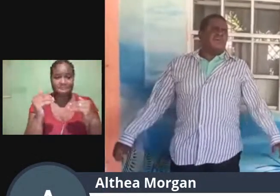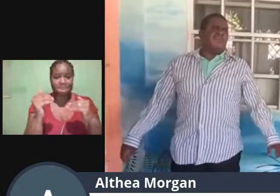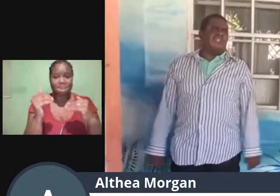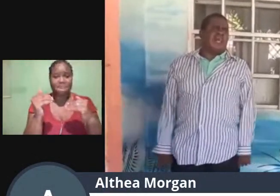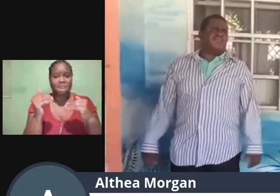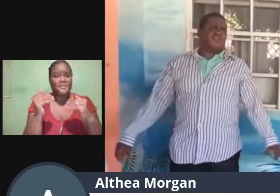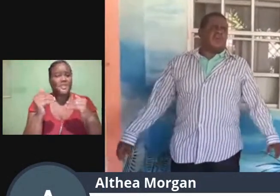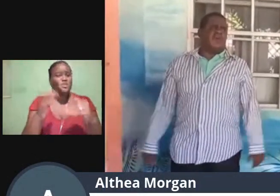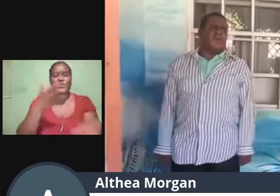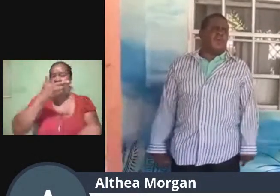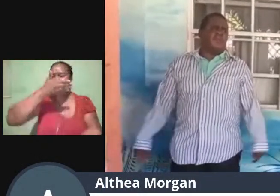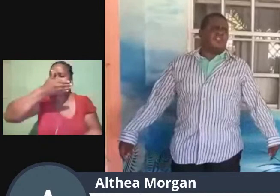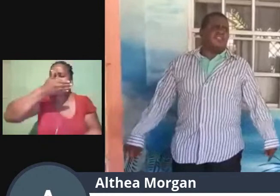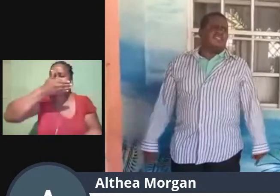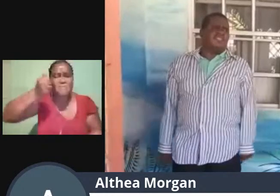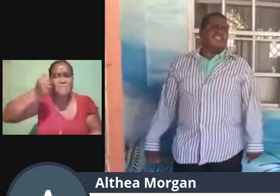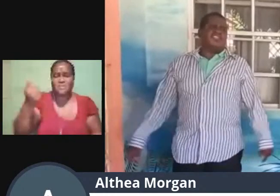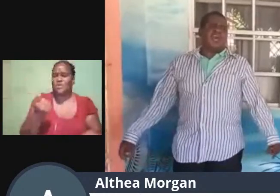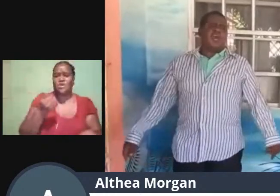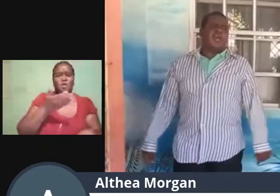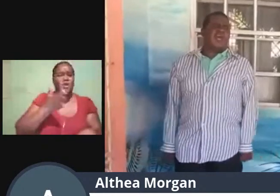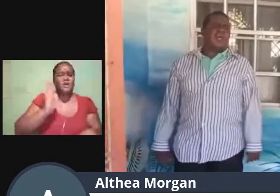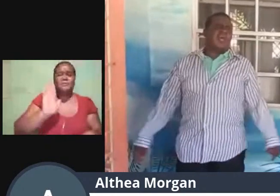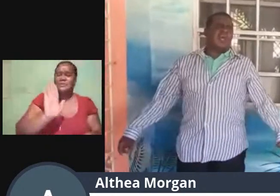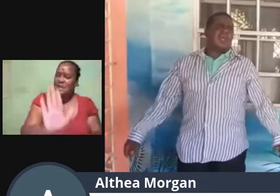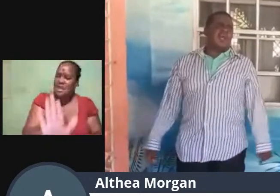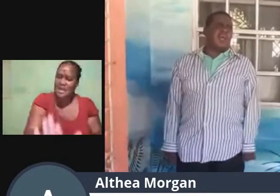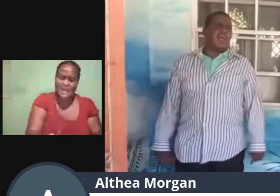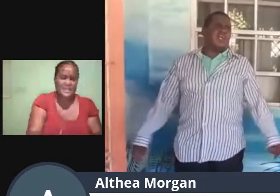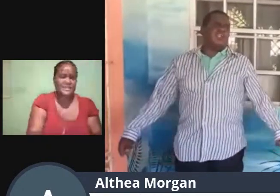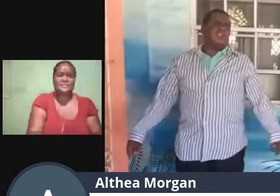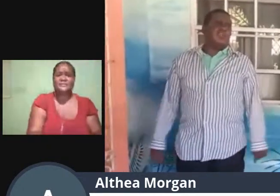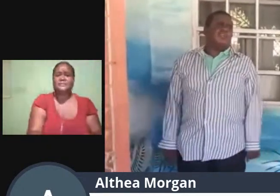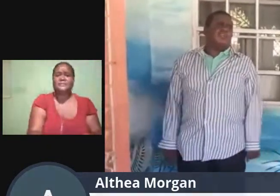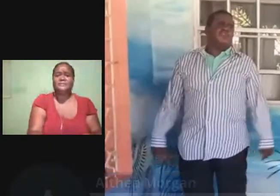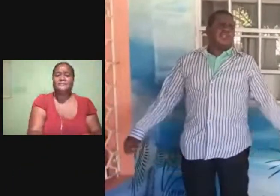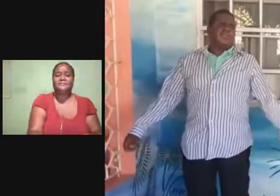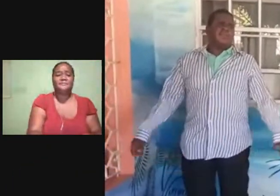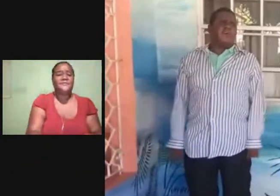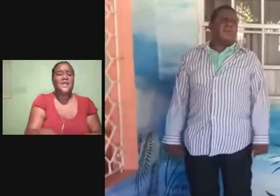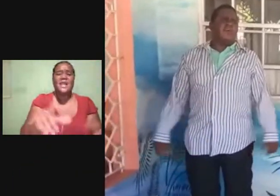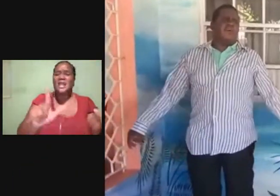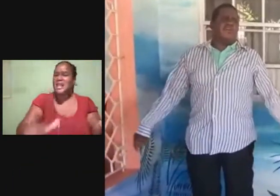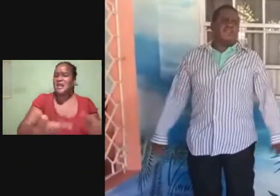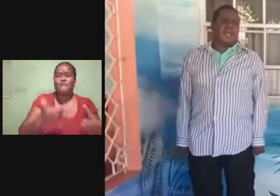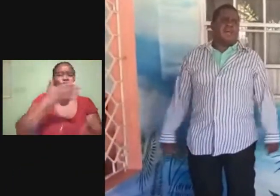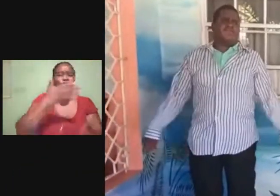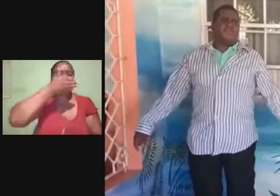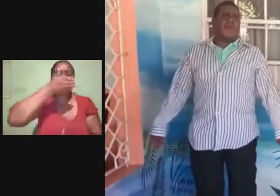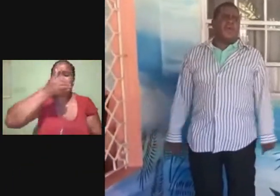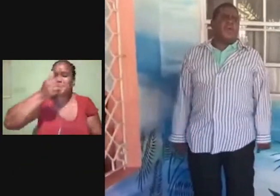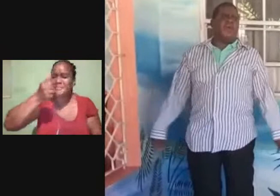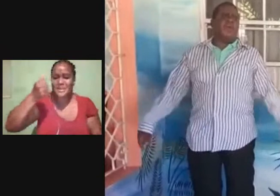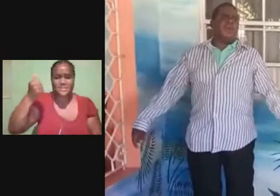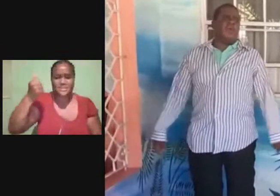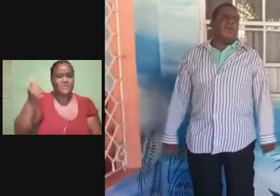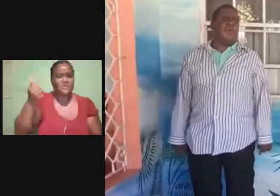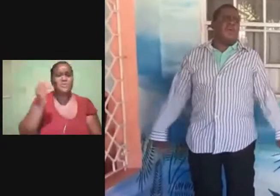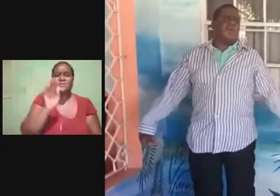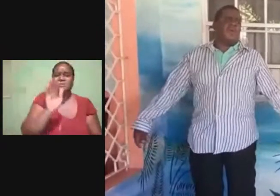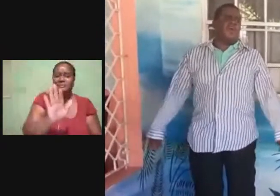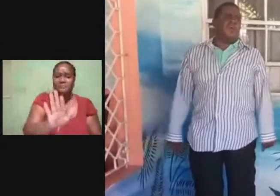worth it after all Child It will be worth it after all